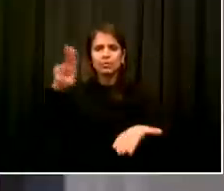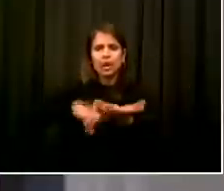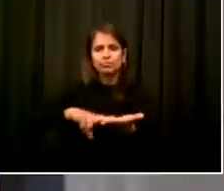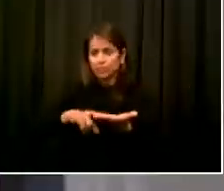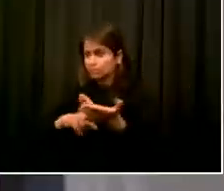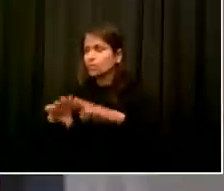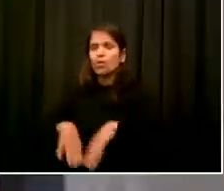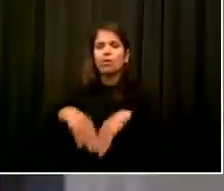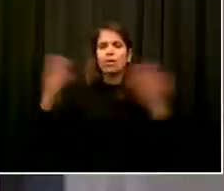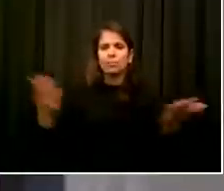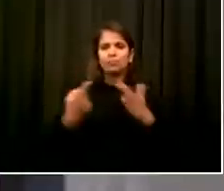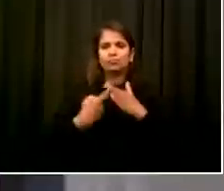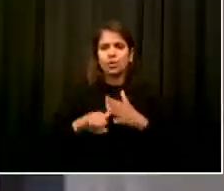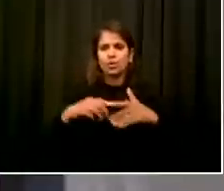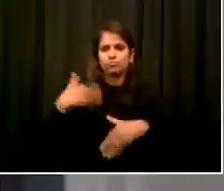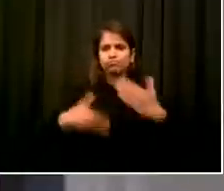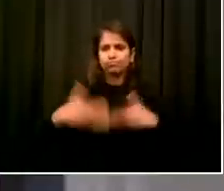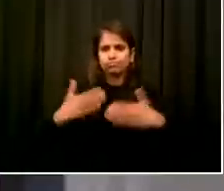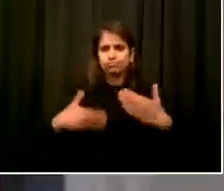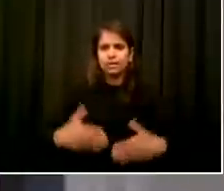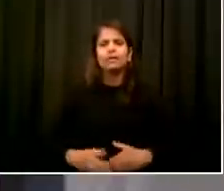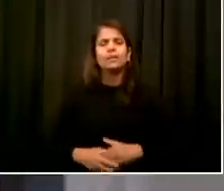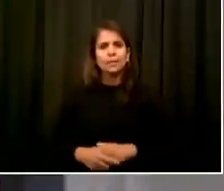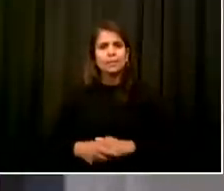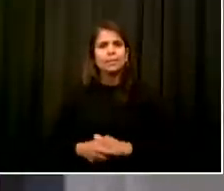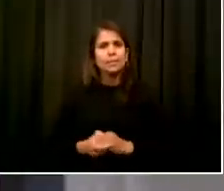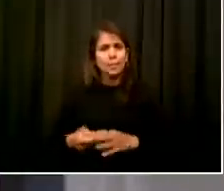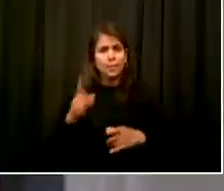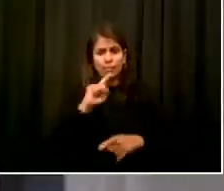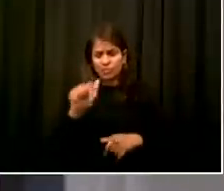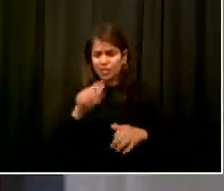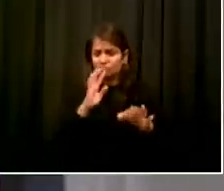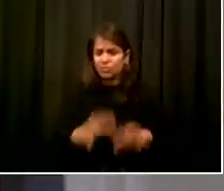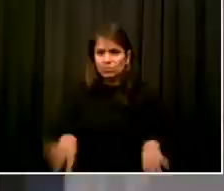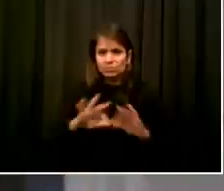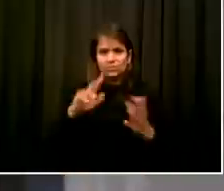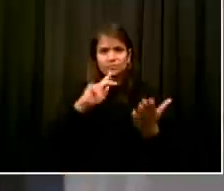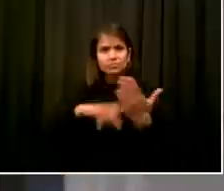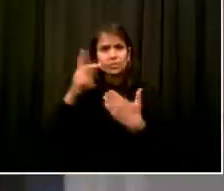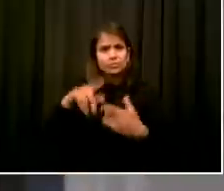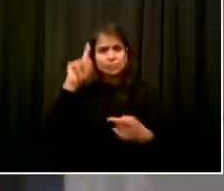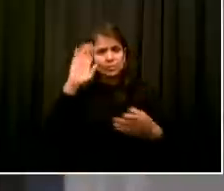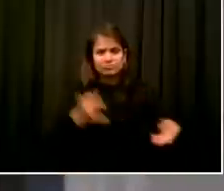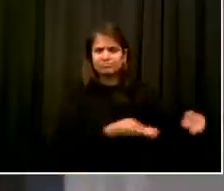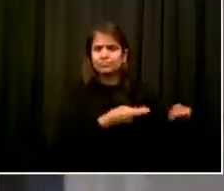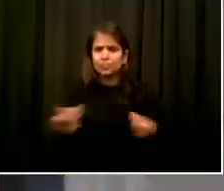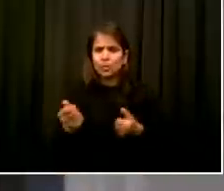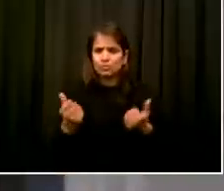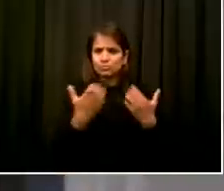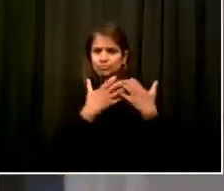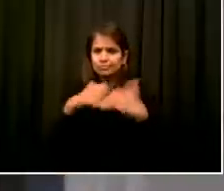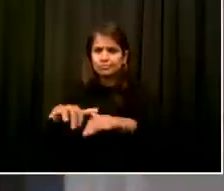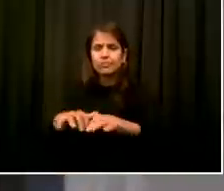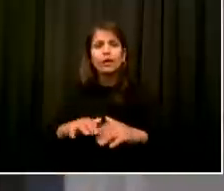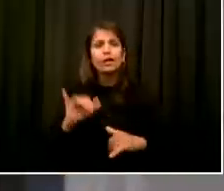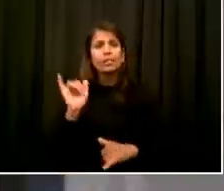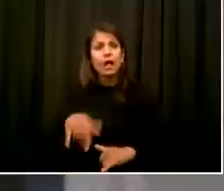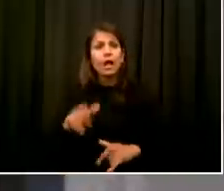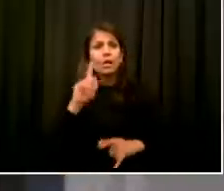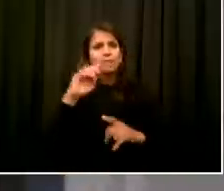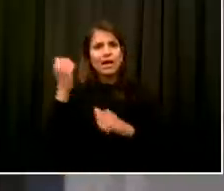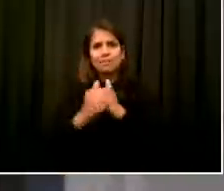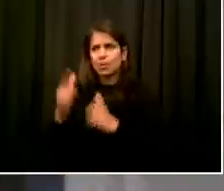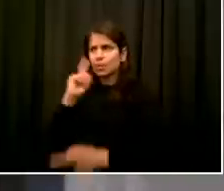so much opportunity and it will. And we just want to say again, thank you to our teams, the Alliance team, our council, Rob Bookman, restaurateurs